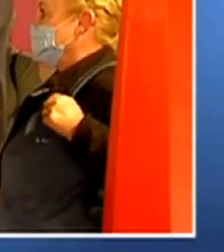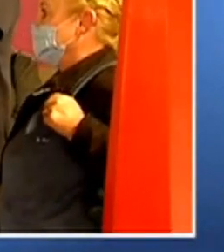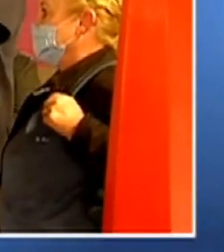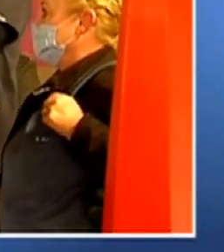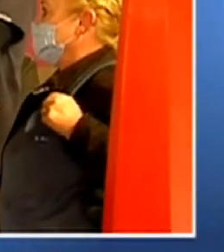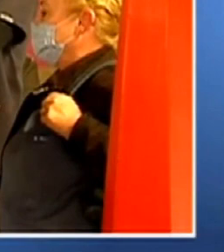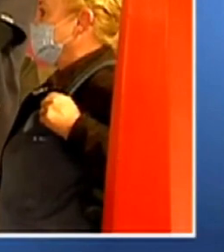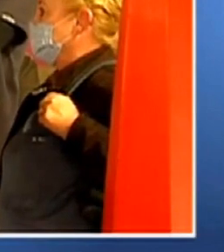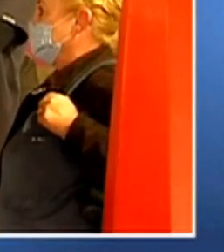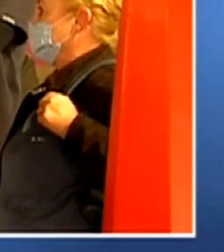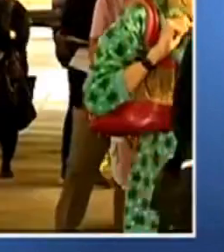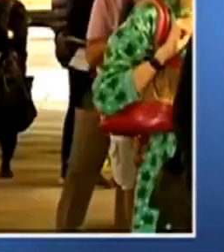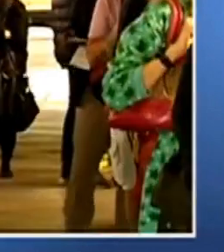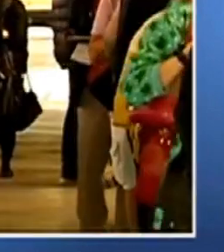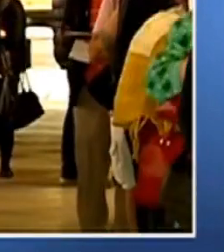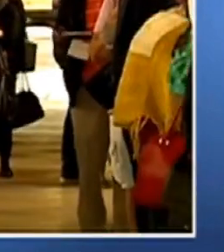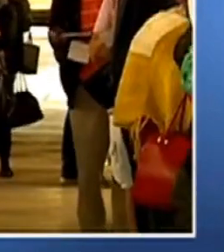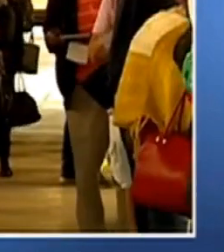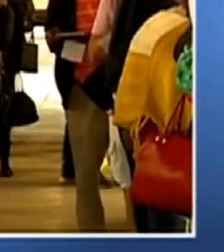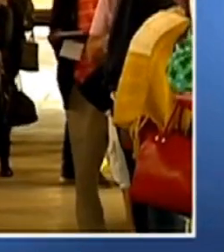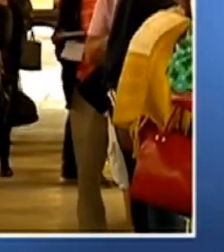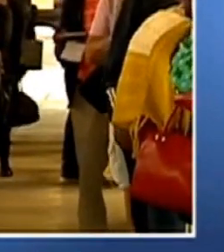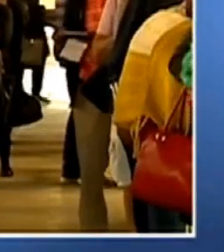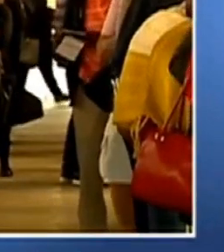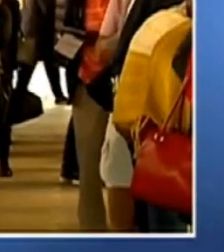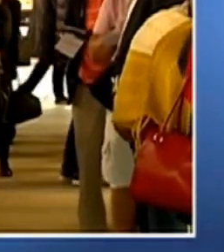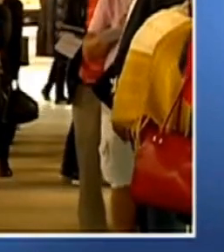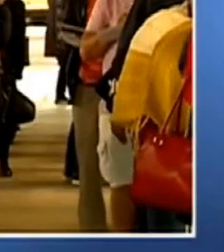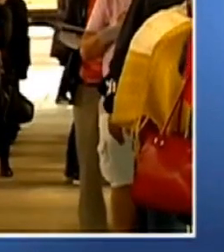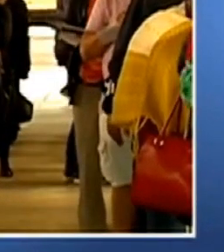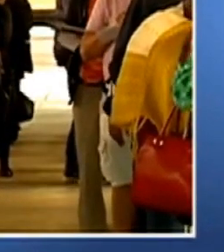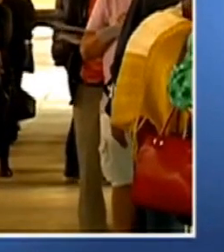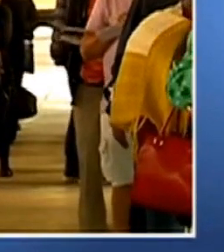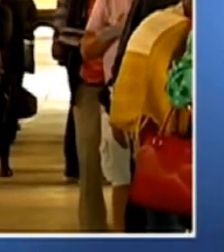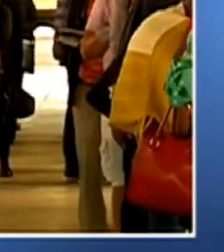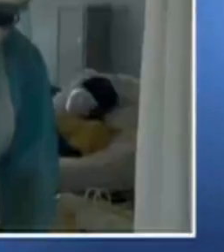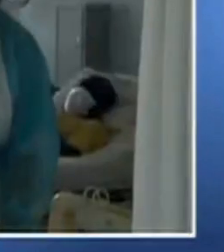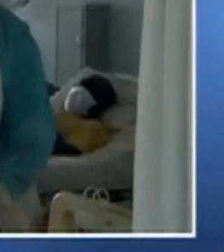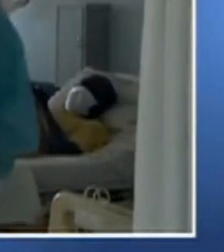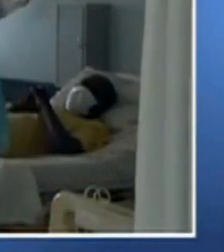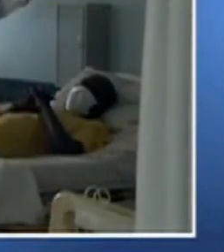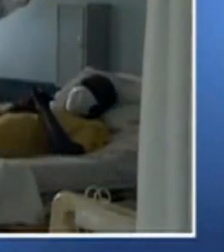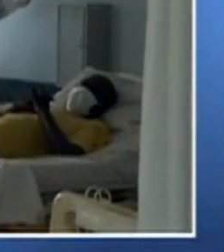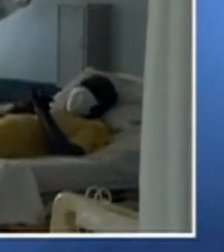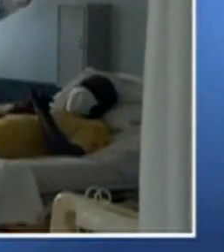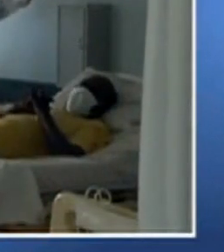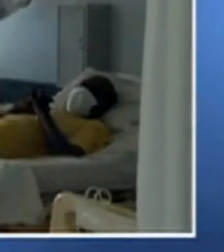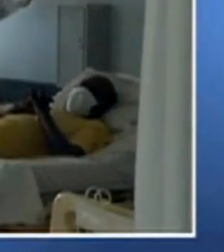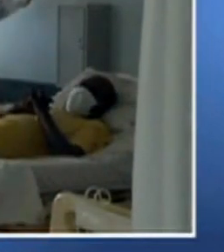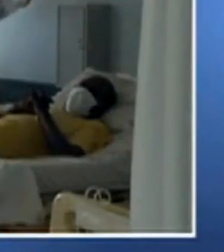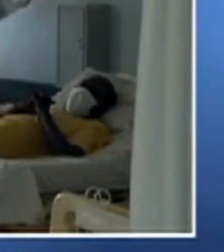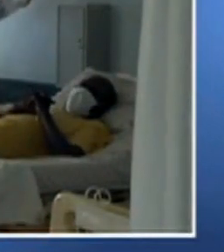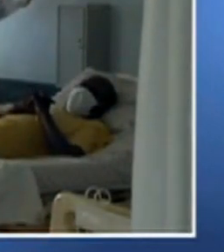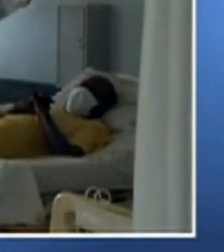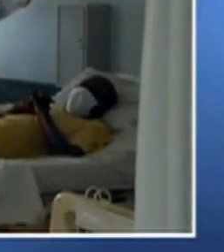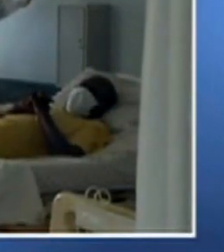-based approach to have. Of course, what that means from a logistics point of view is that it allows us to get more of the